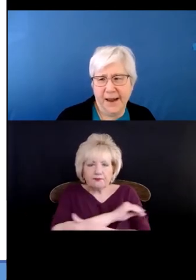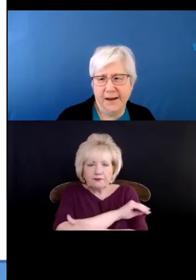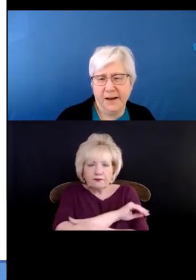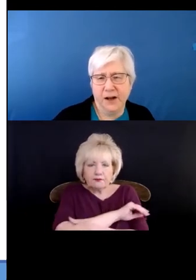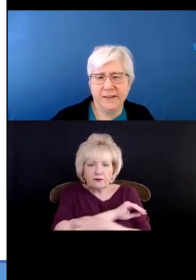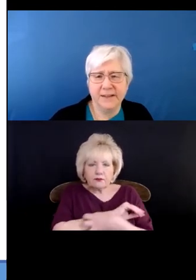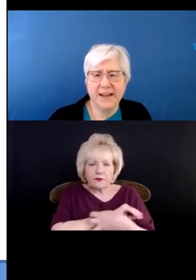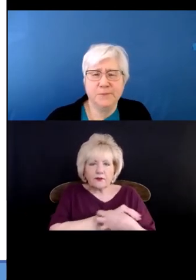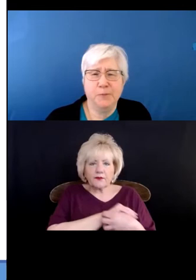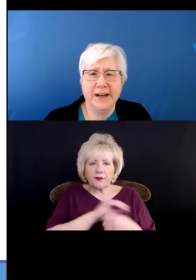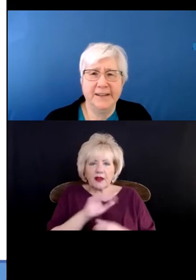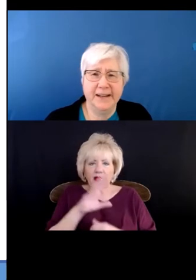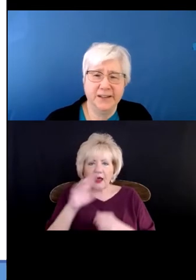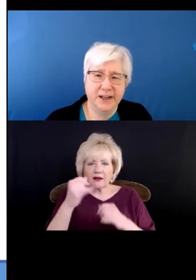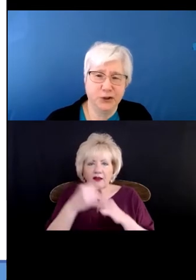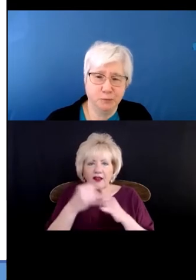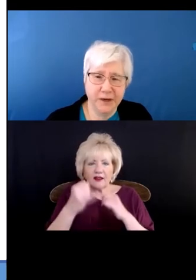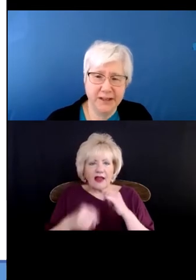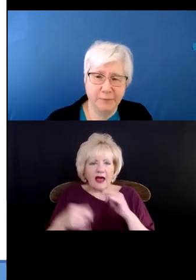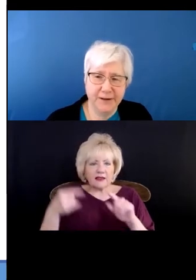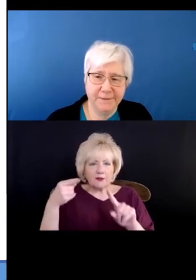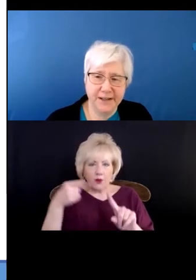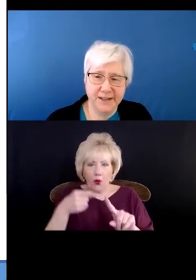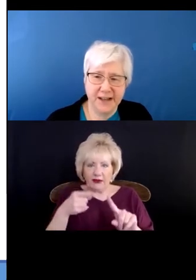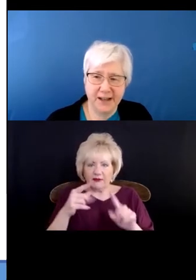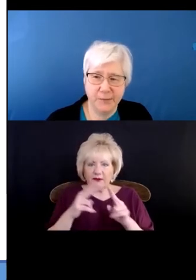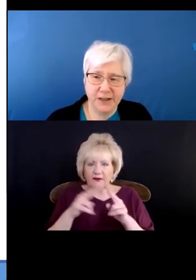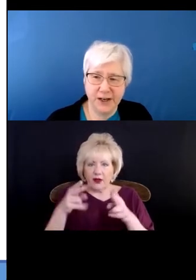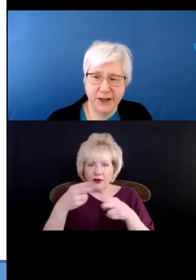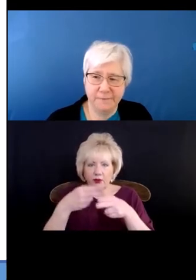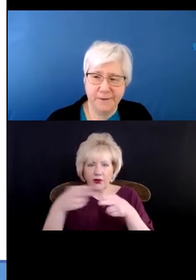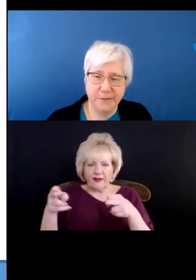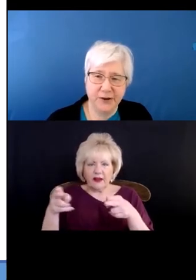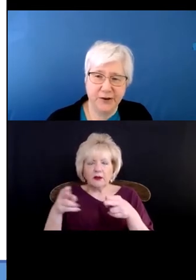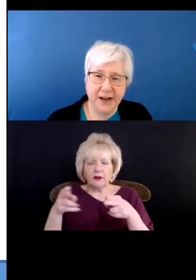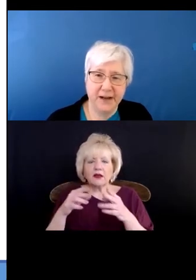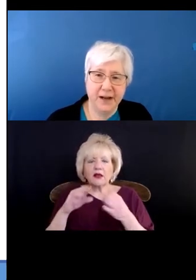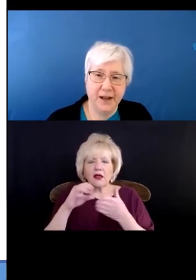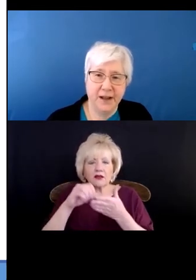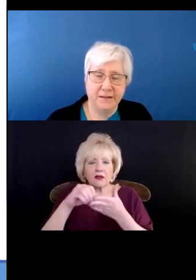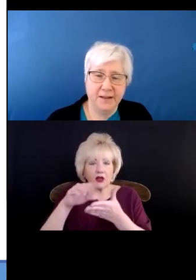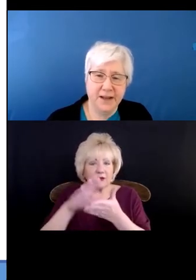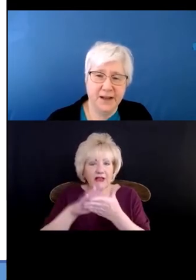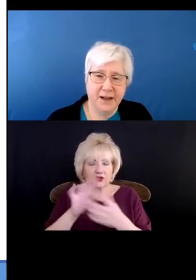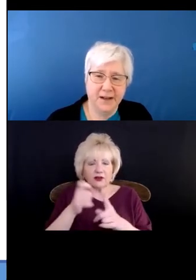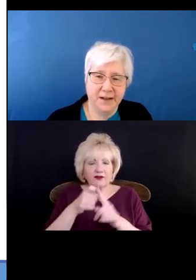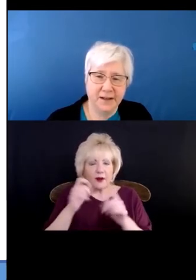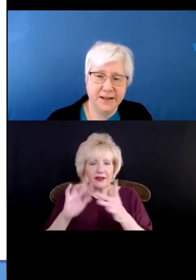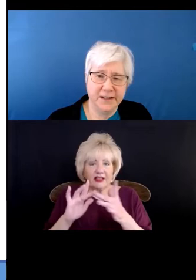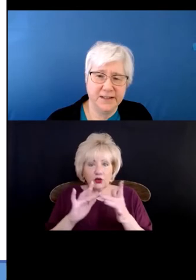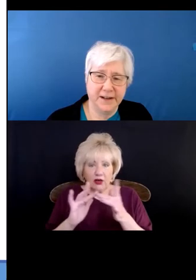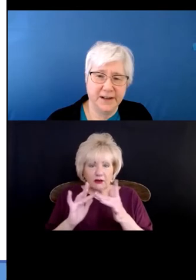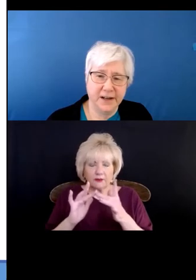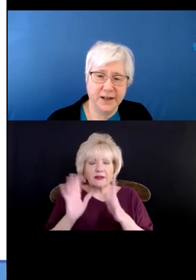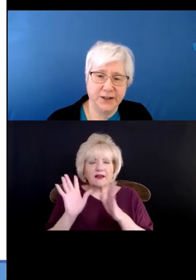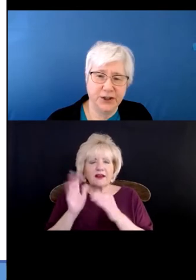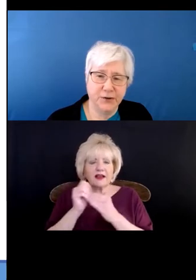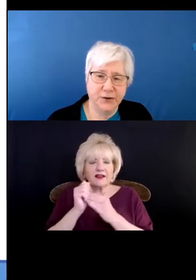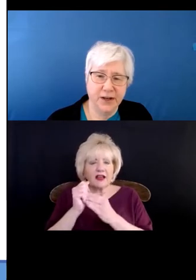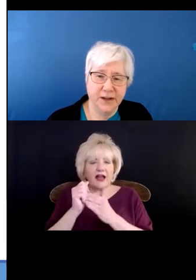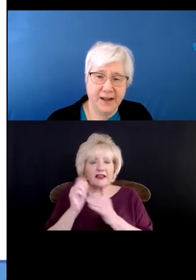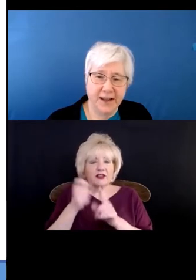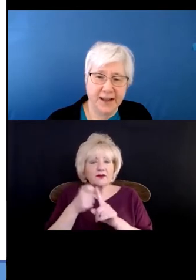And the last point I'd like to touch really briefly is documentation from the internet. The guidance that HUD